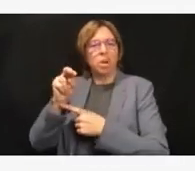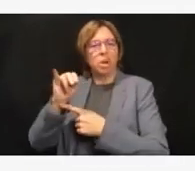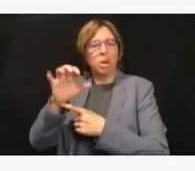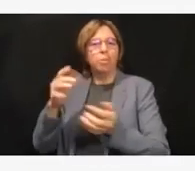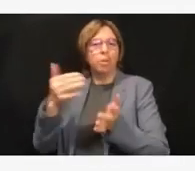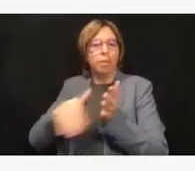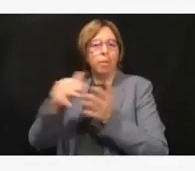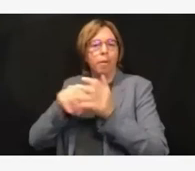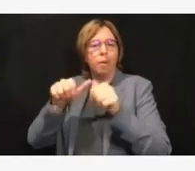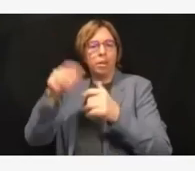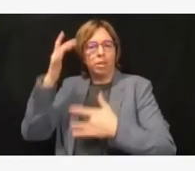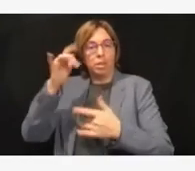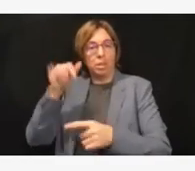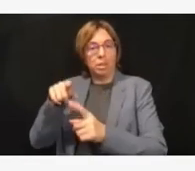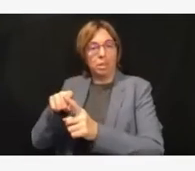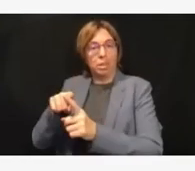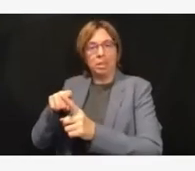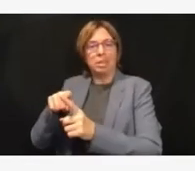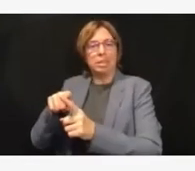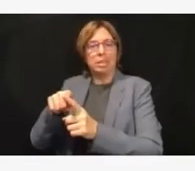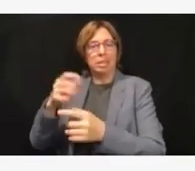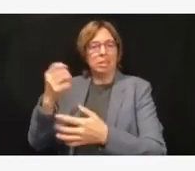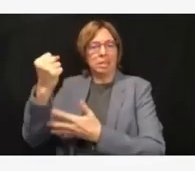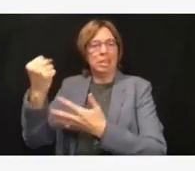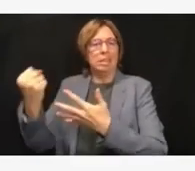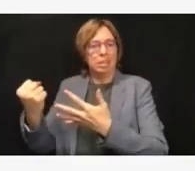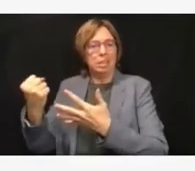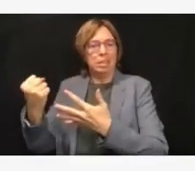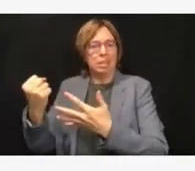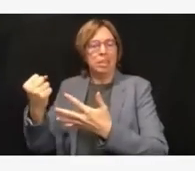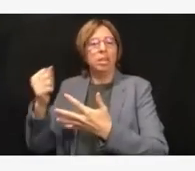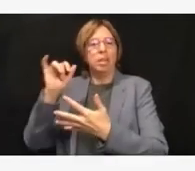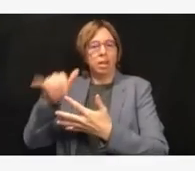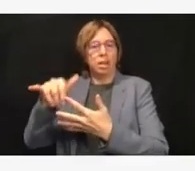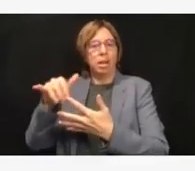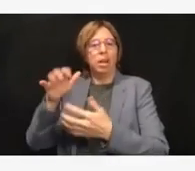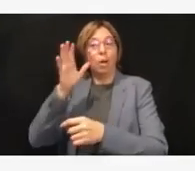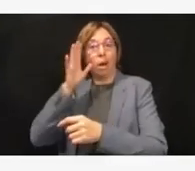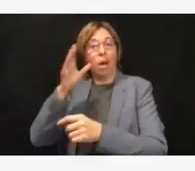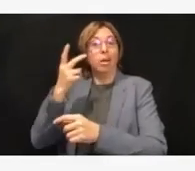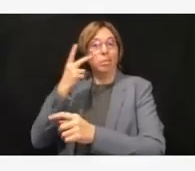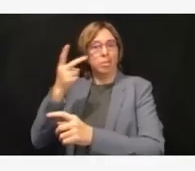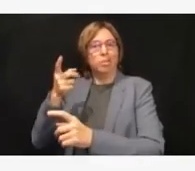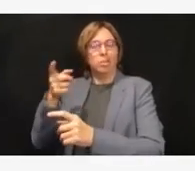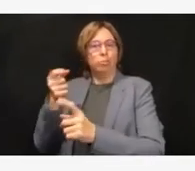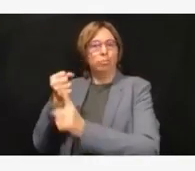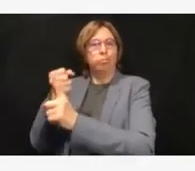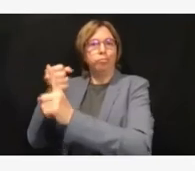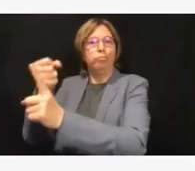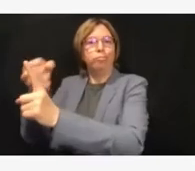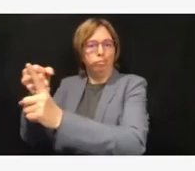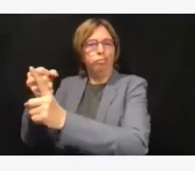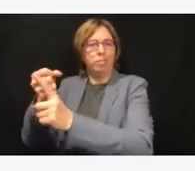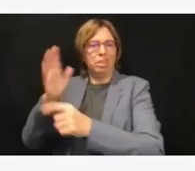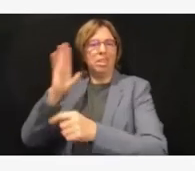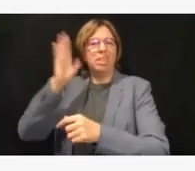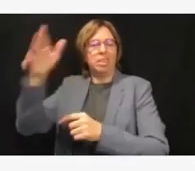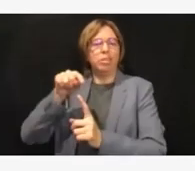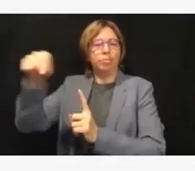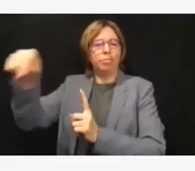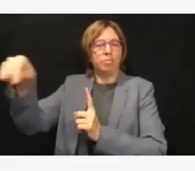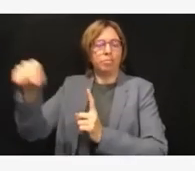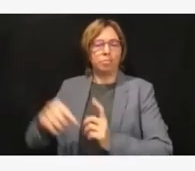somewhat unusual multi-diagnosis increase in hospital admissions,